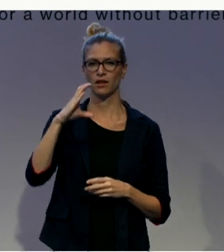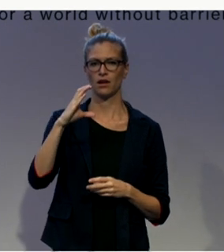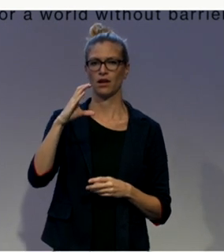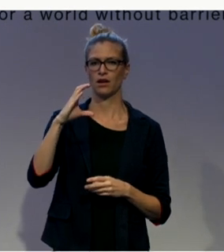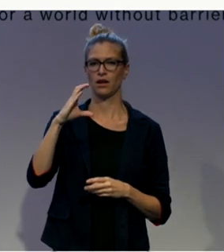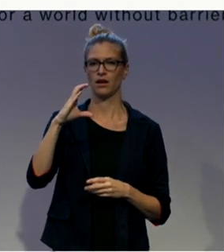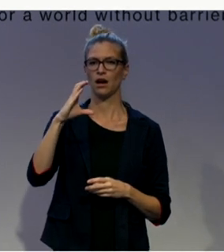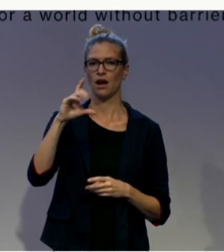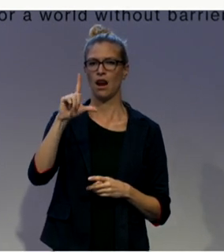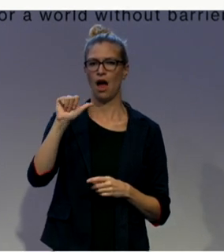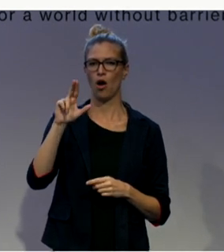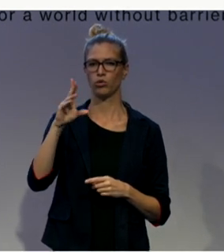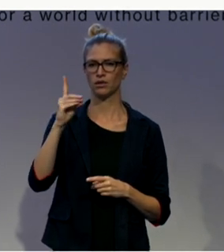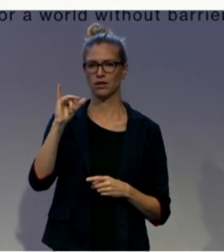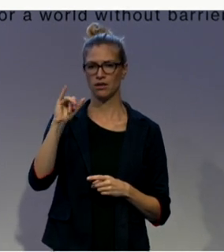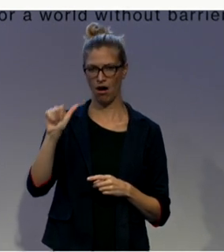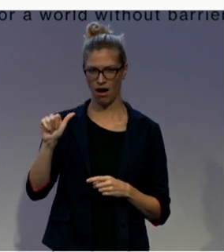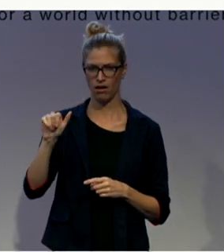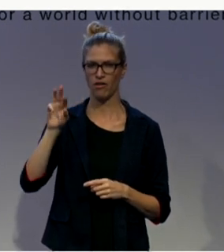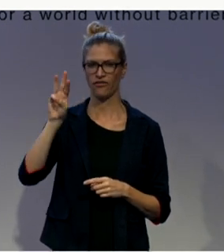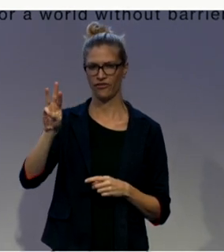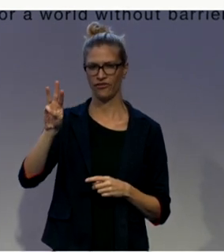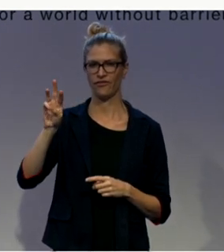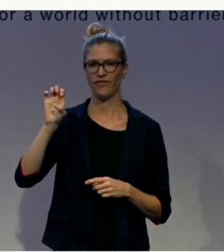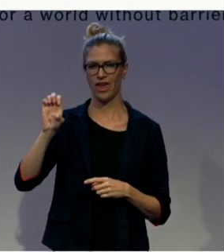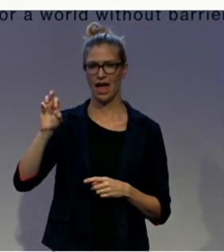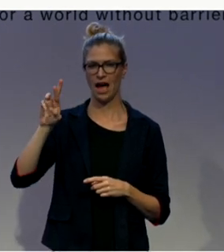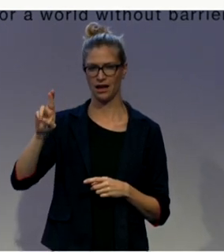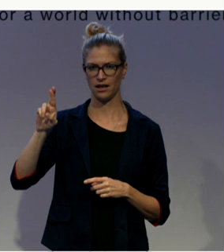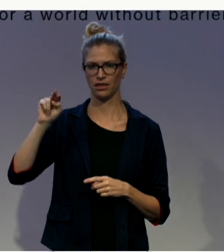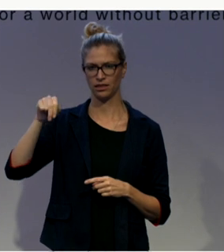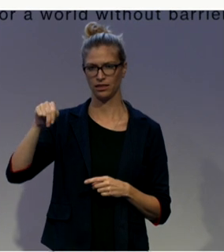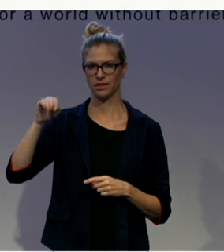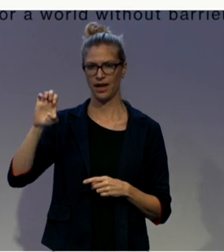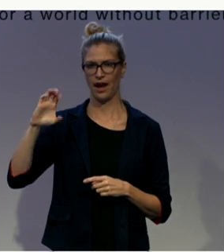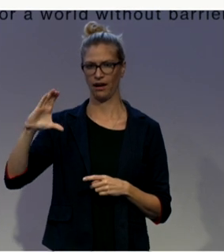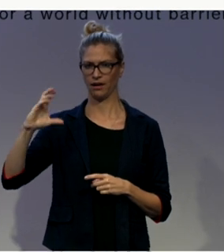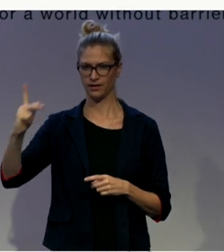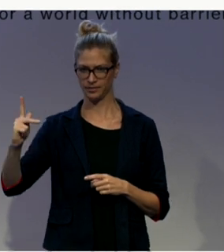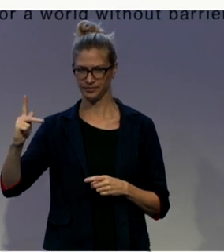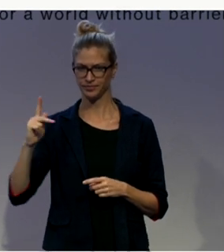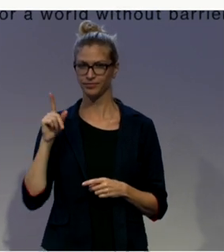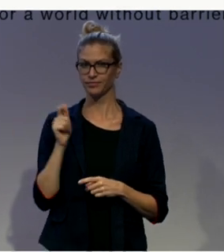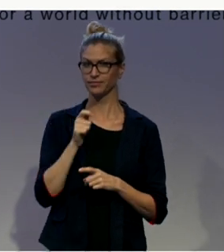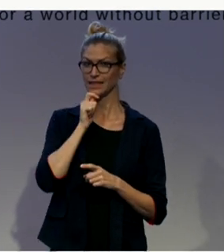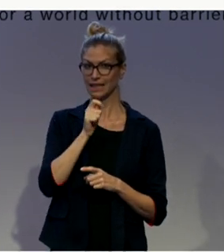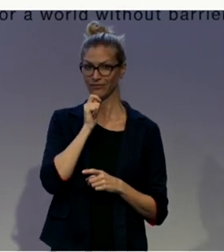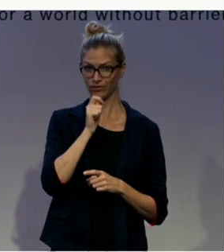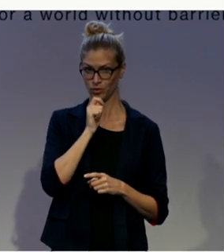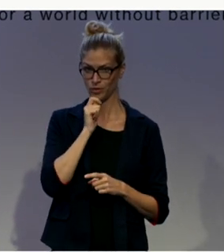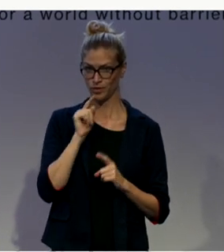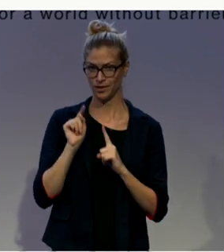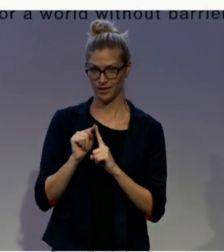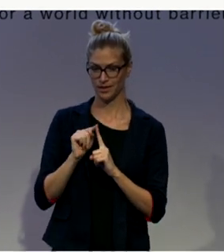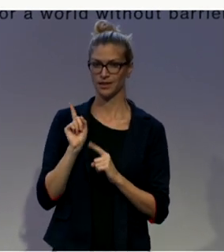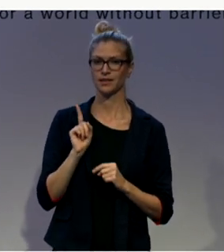coming from Brazil and she's also an activist for inclusion, accessibility and rights of